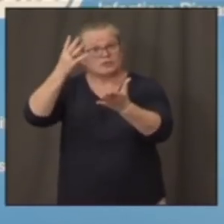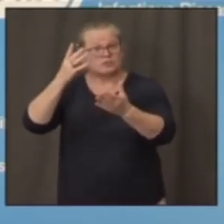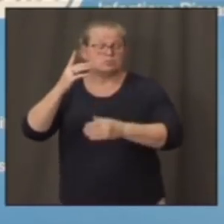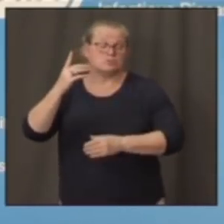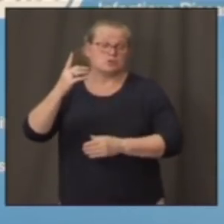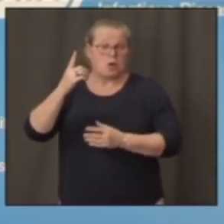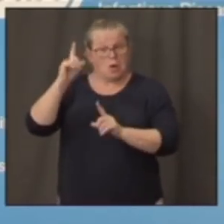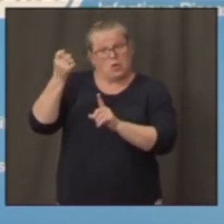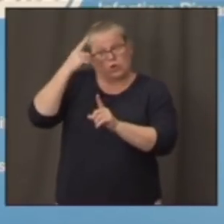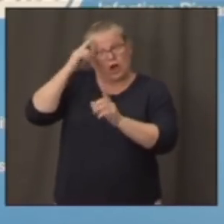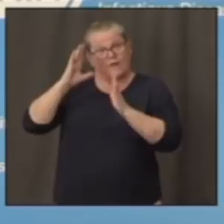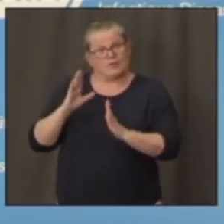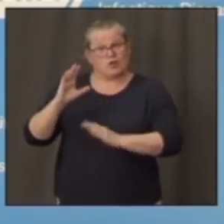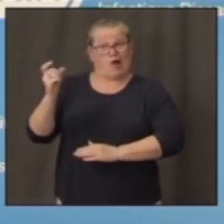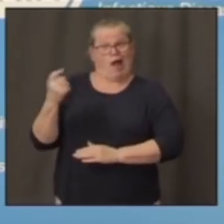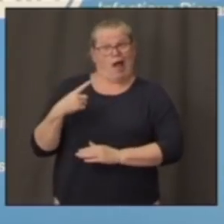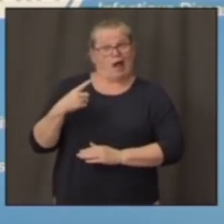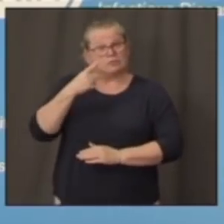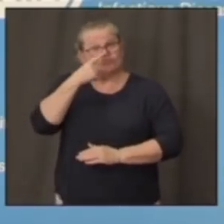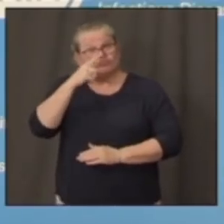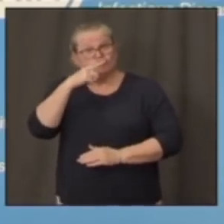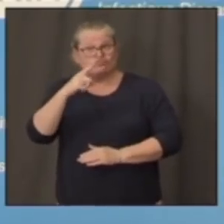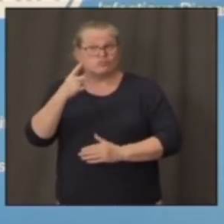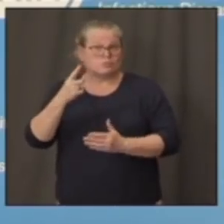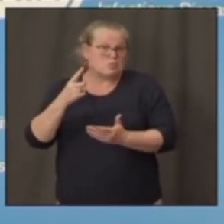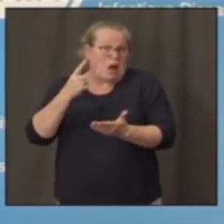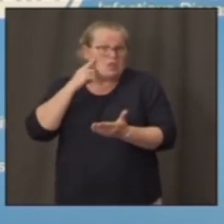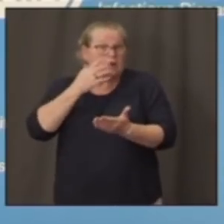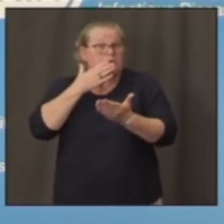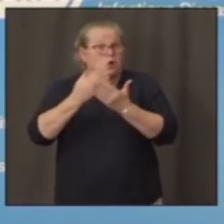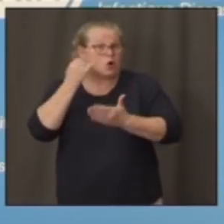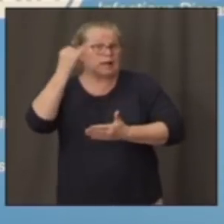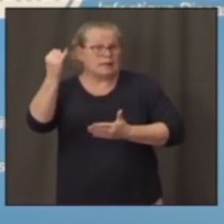if I would do this, I thought it would be a good idea, and I did it.